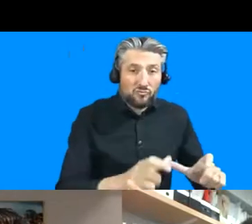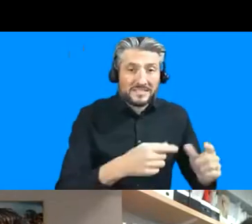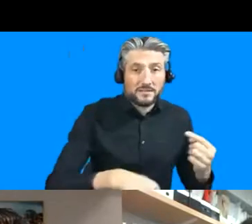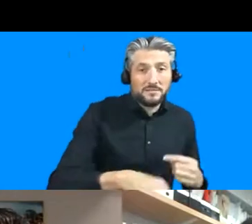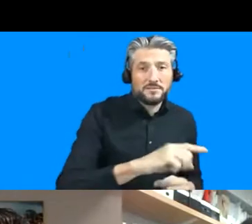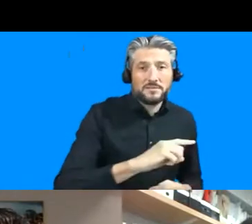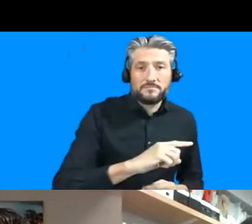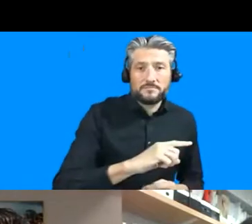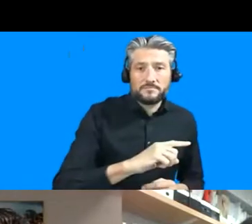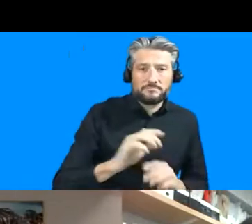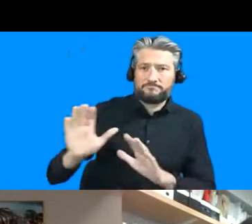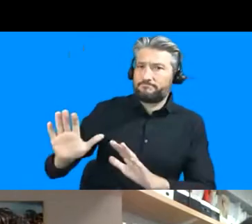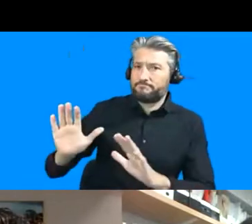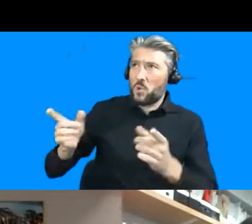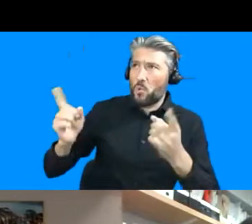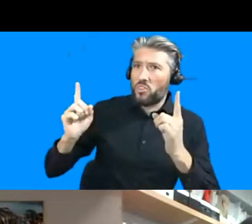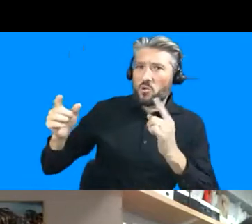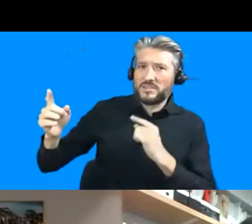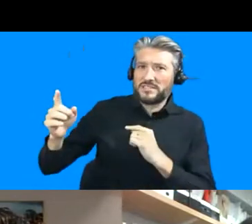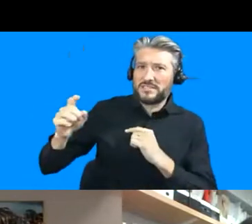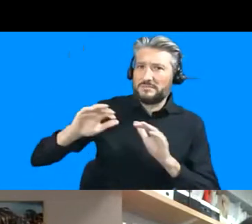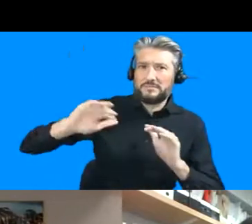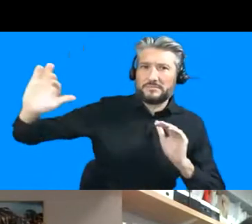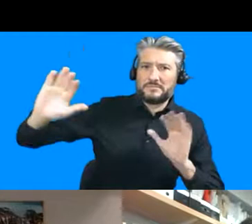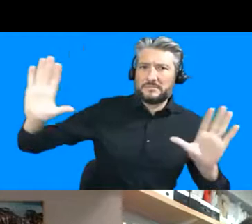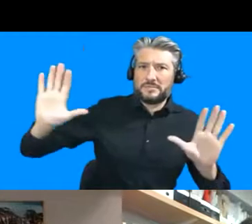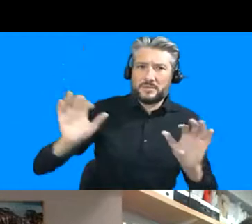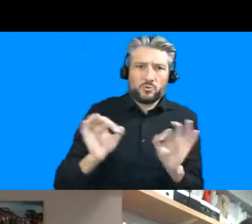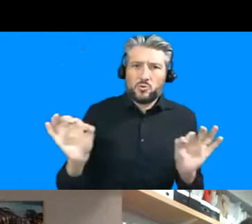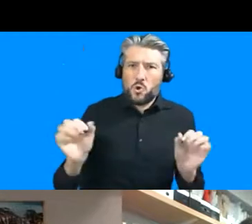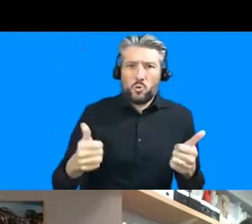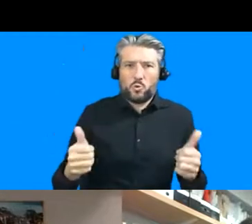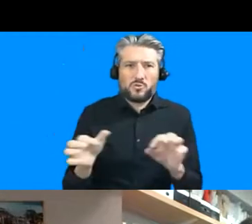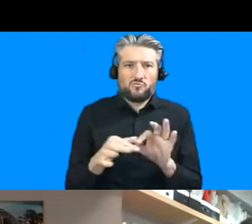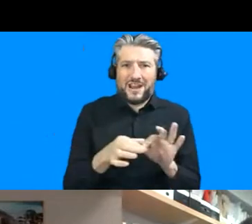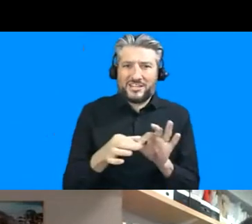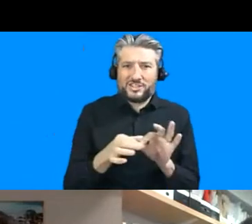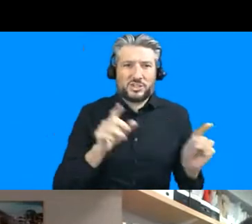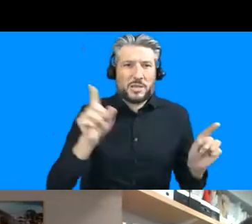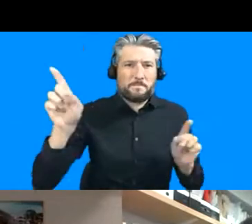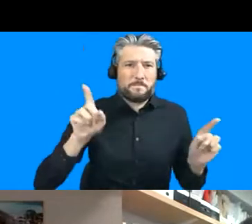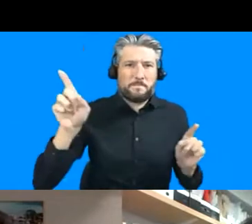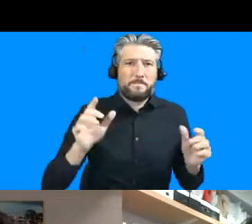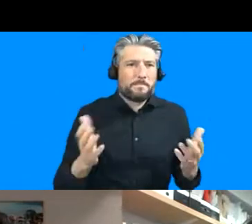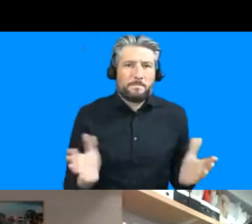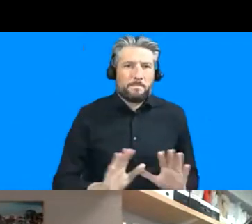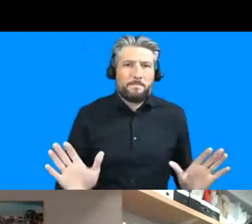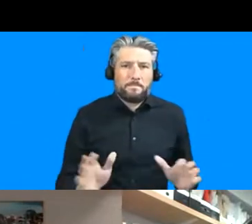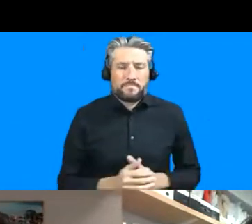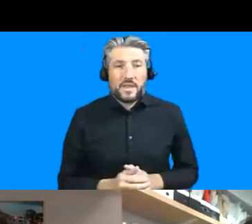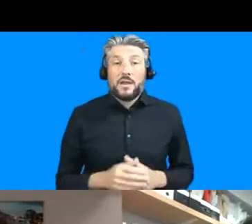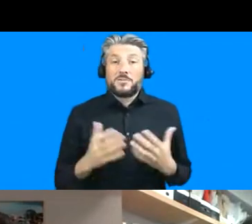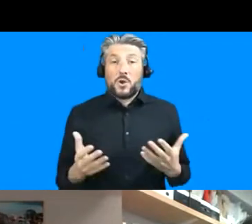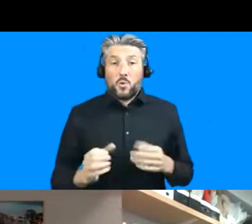of positive relationships there um so very quickly i think what what has the impact of covid been in